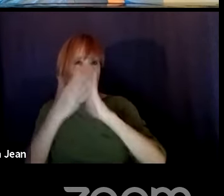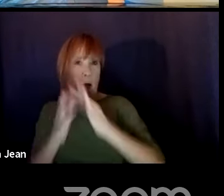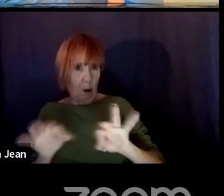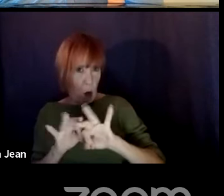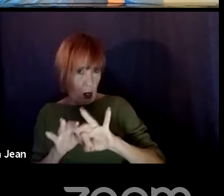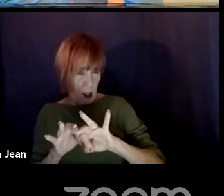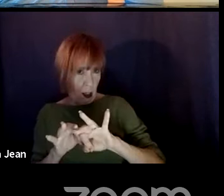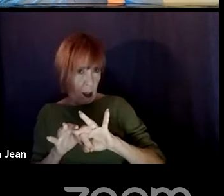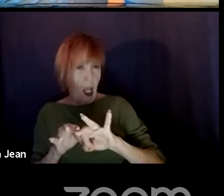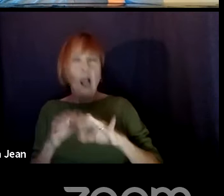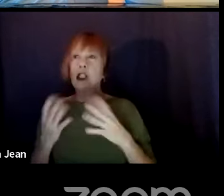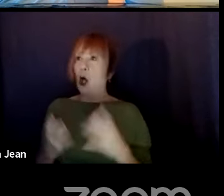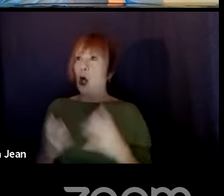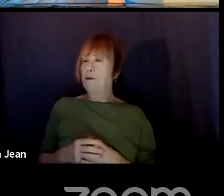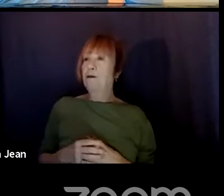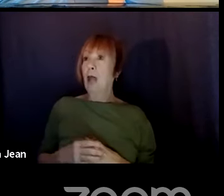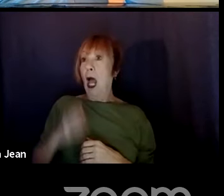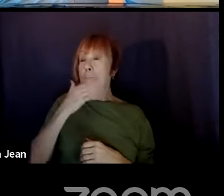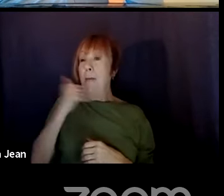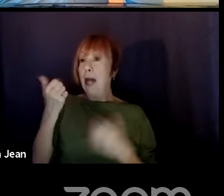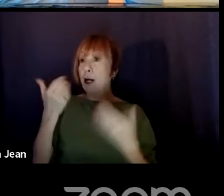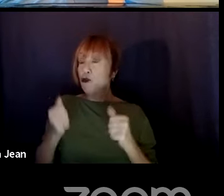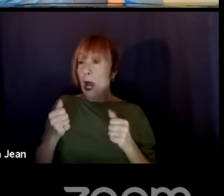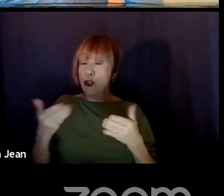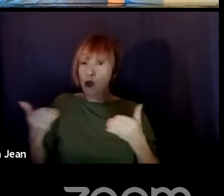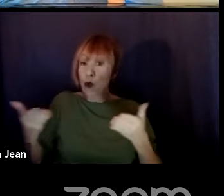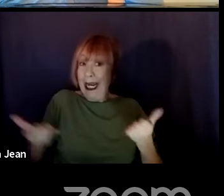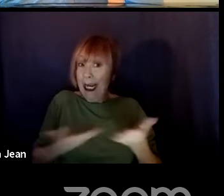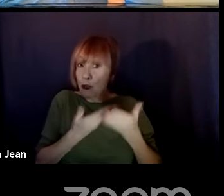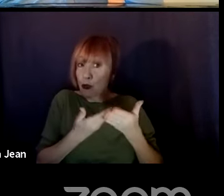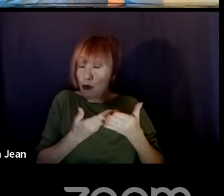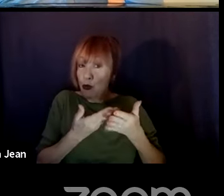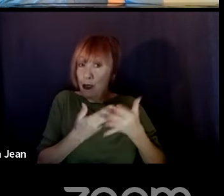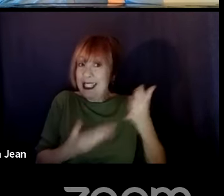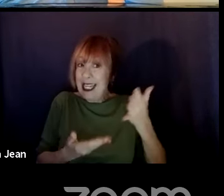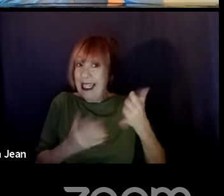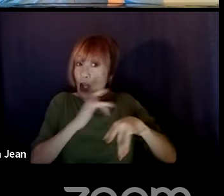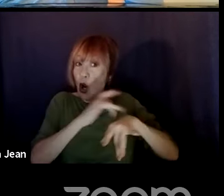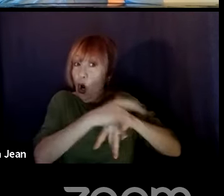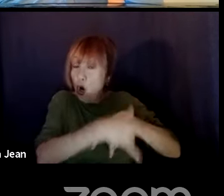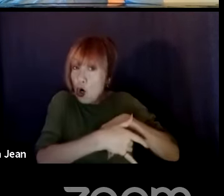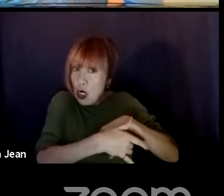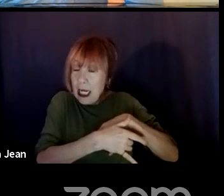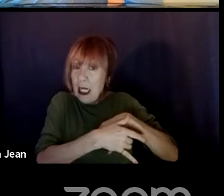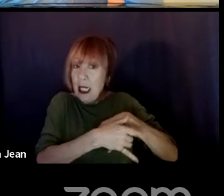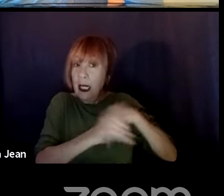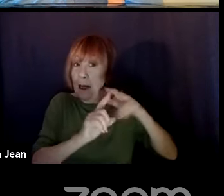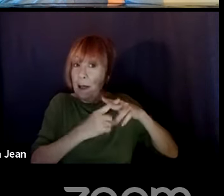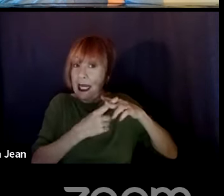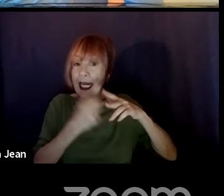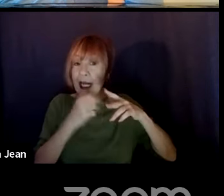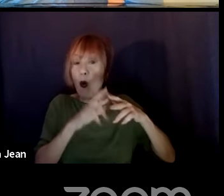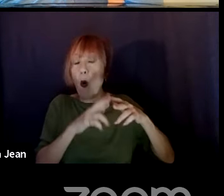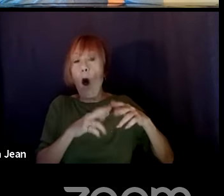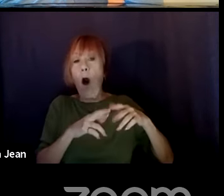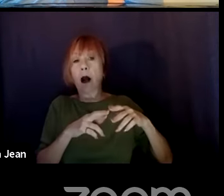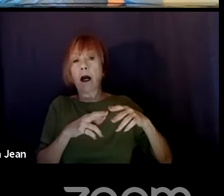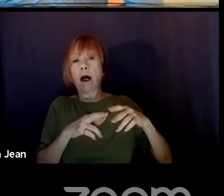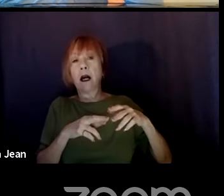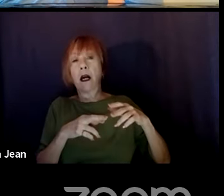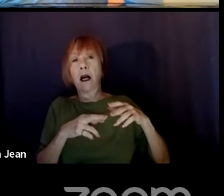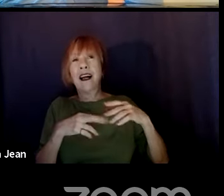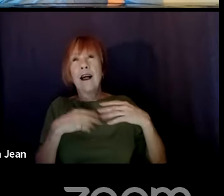Is it better to try and introduce that stuff early, or is it just supposed to happen? Like,